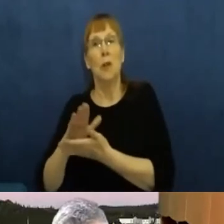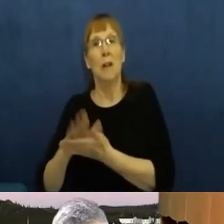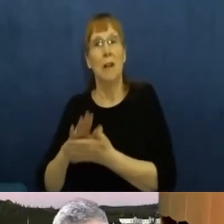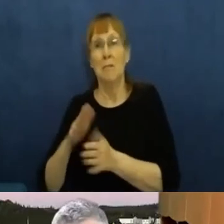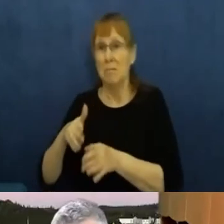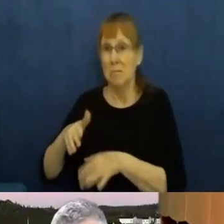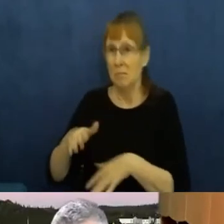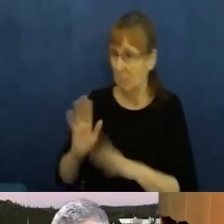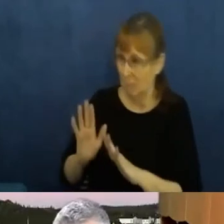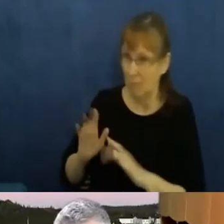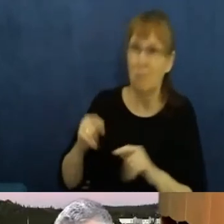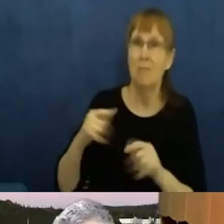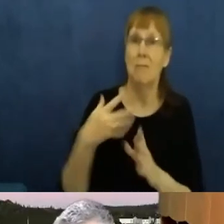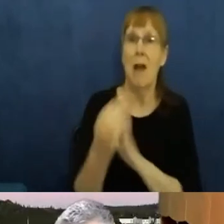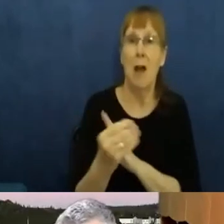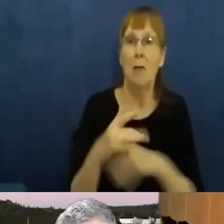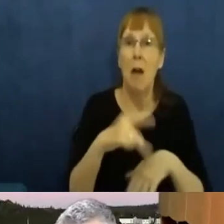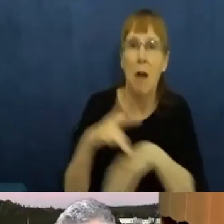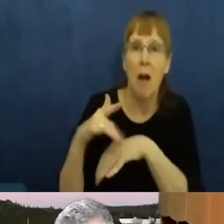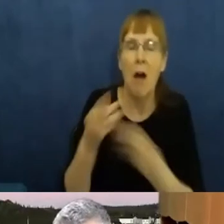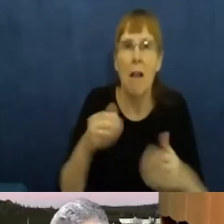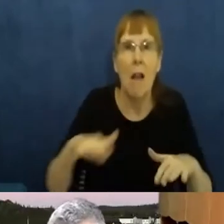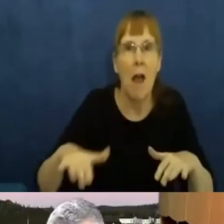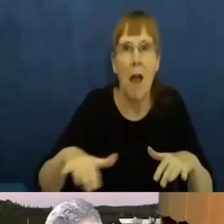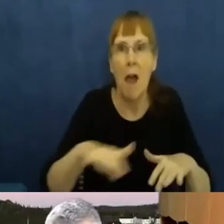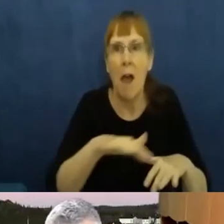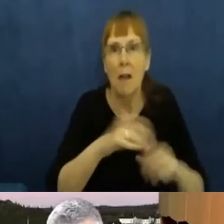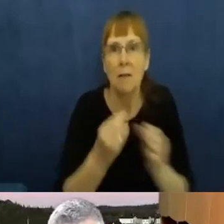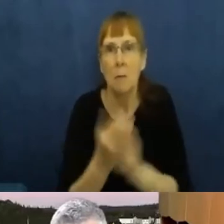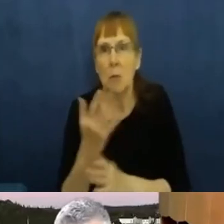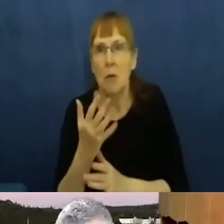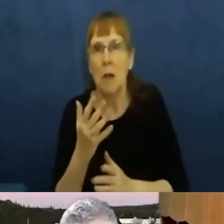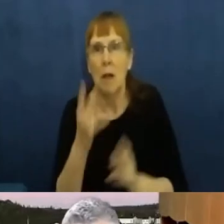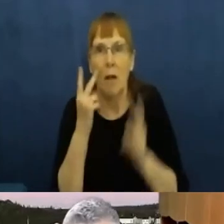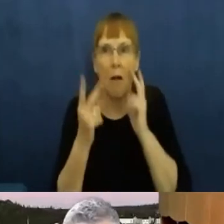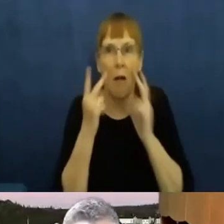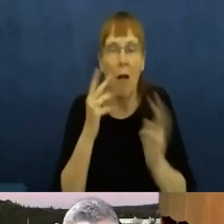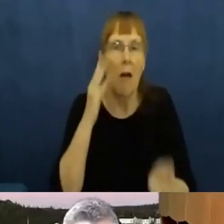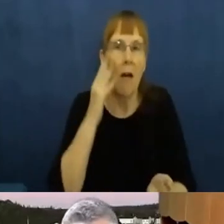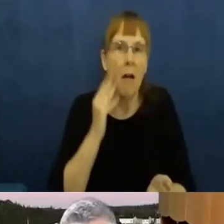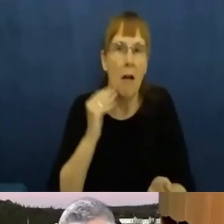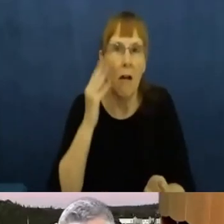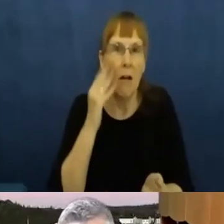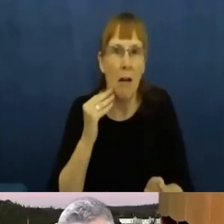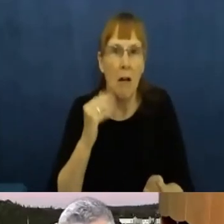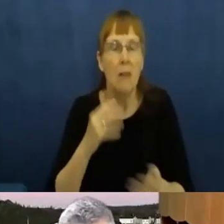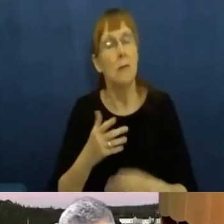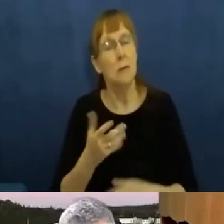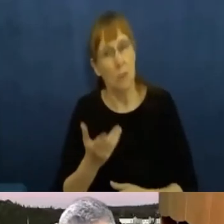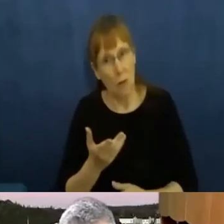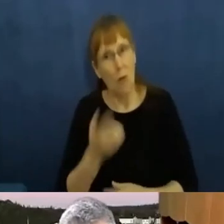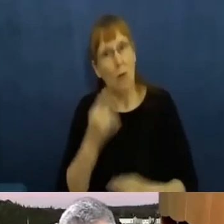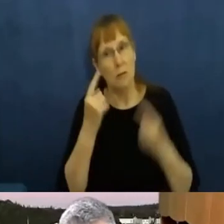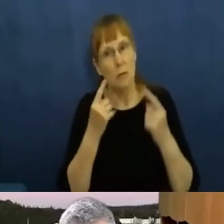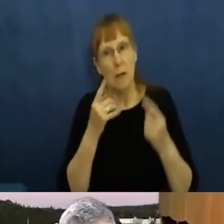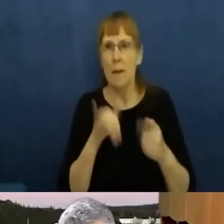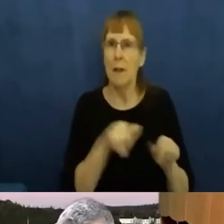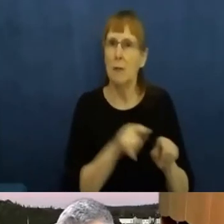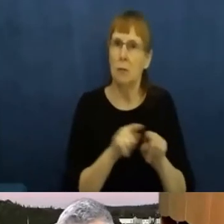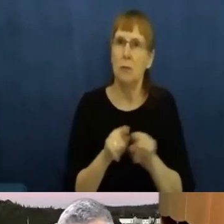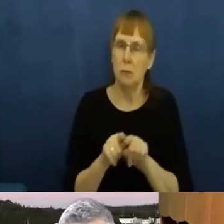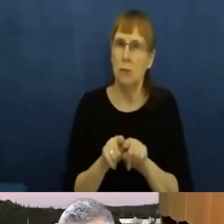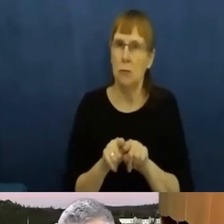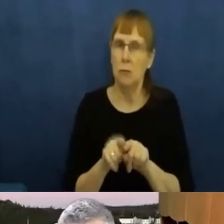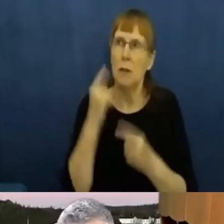a lot of time spent on the land in this region and I'm sure right across Canada. So we can take that into account when we consider